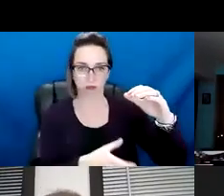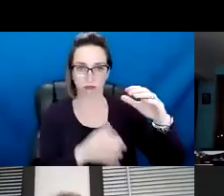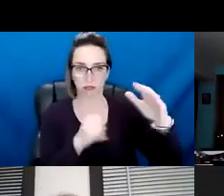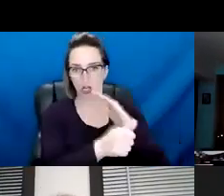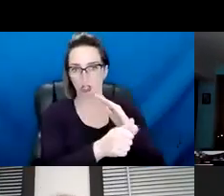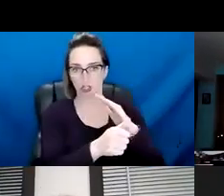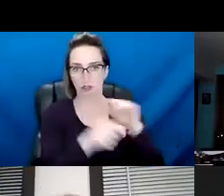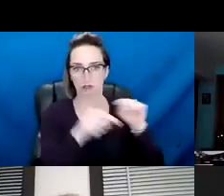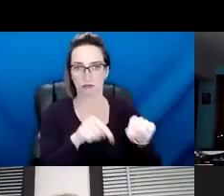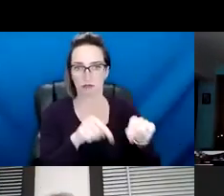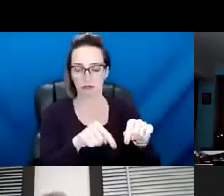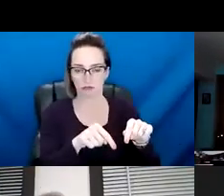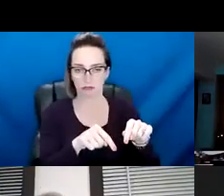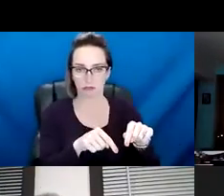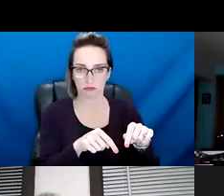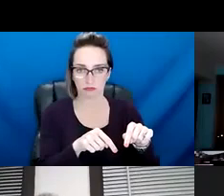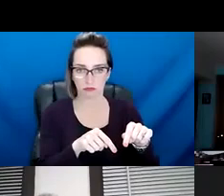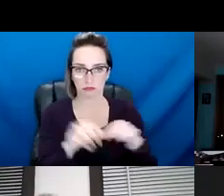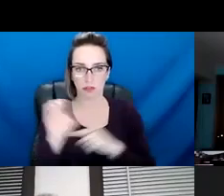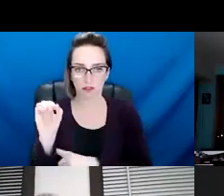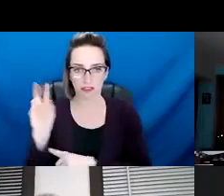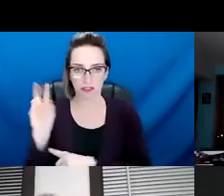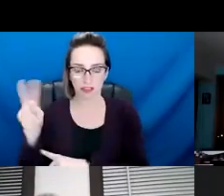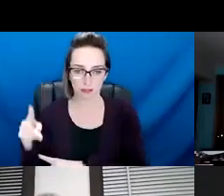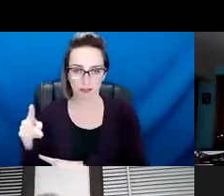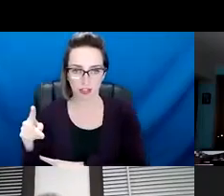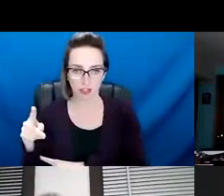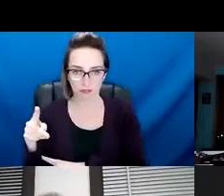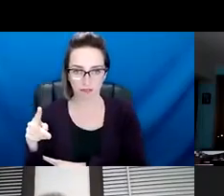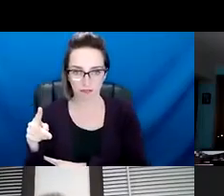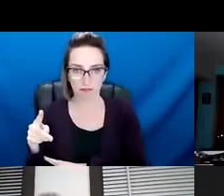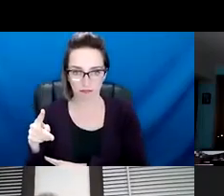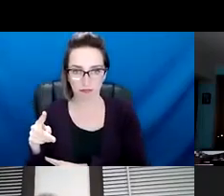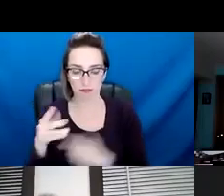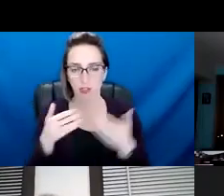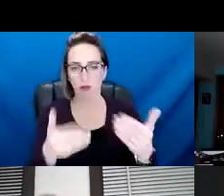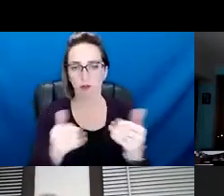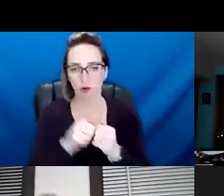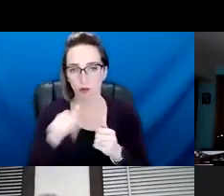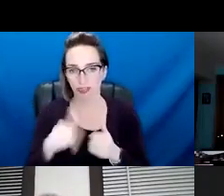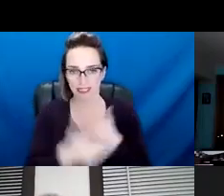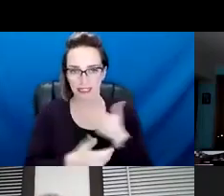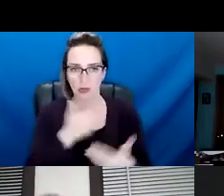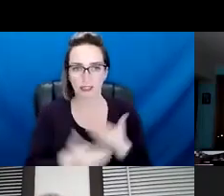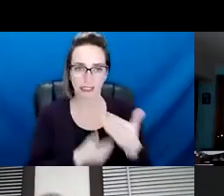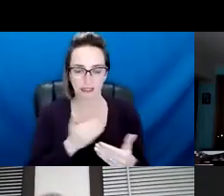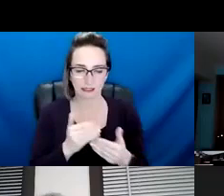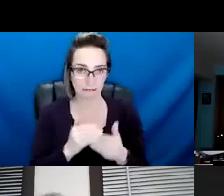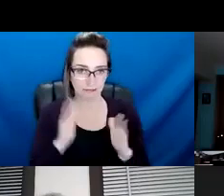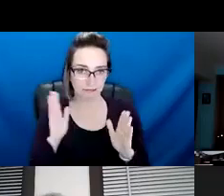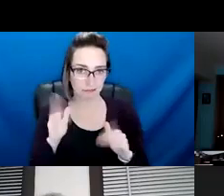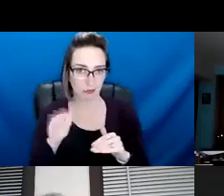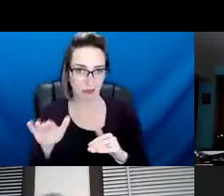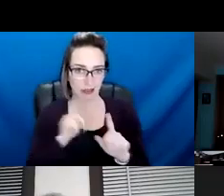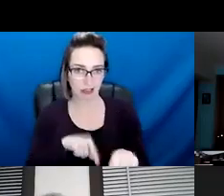here and how we're engaging, um, community here, um, going forward, um, with this process. Um, I hope that is,